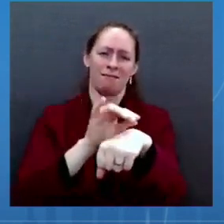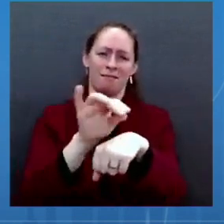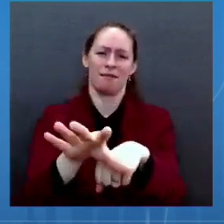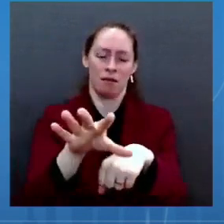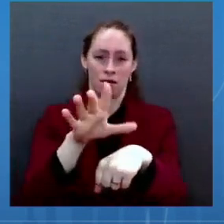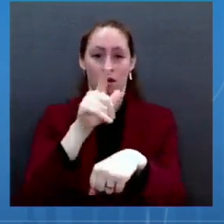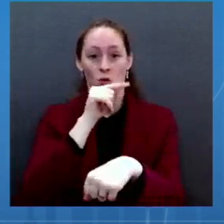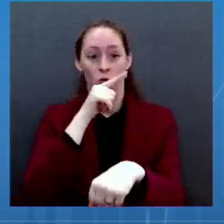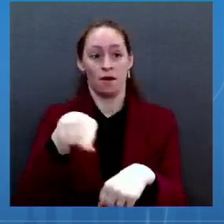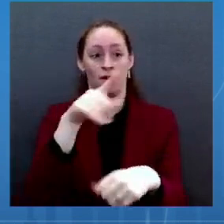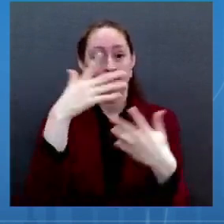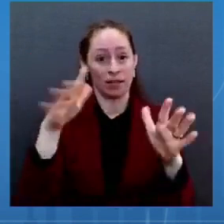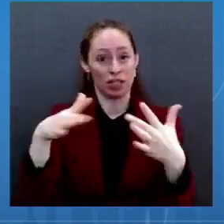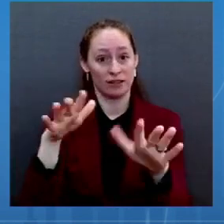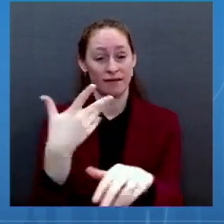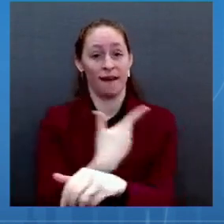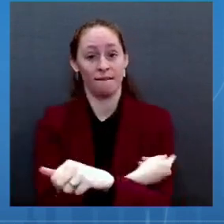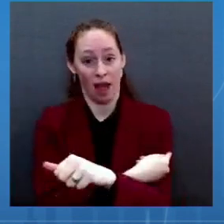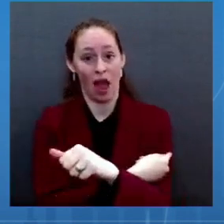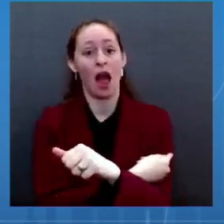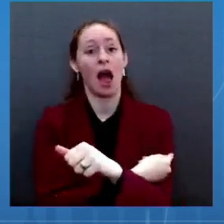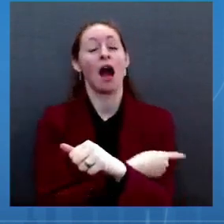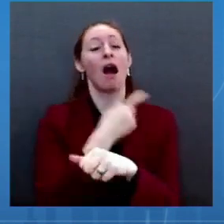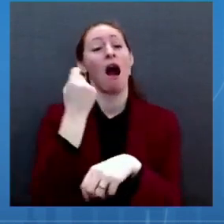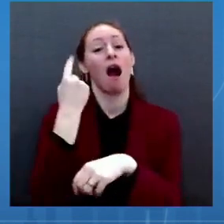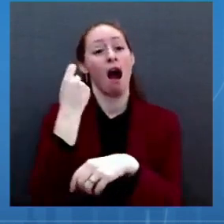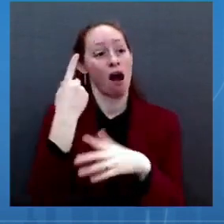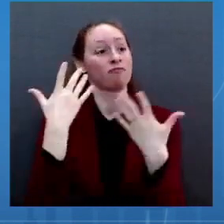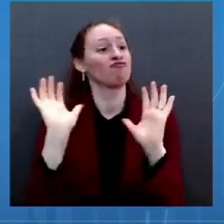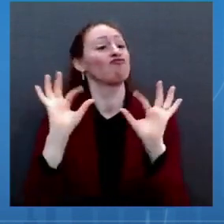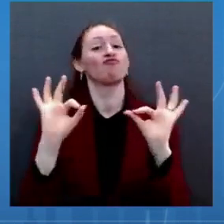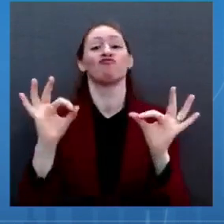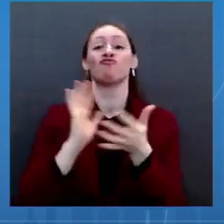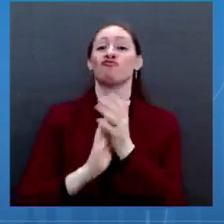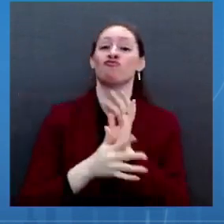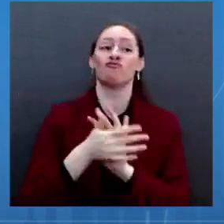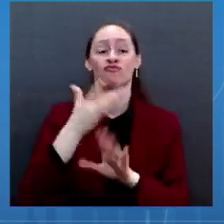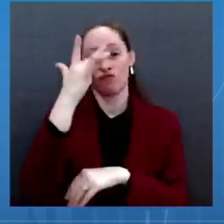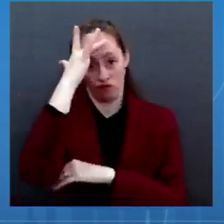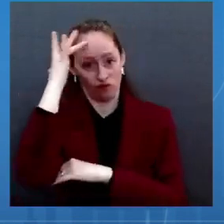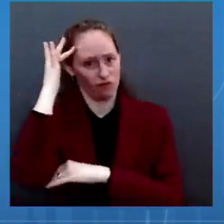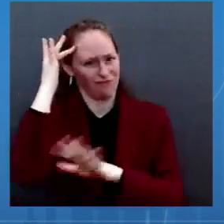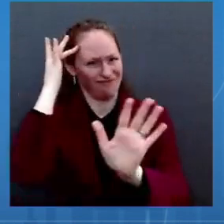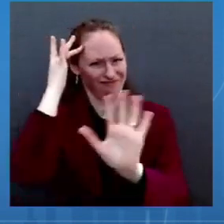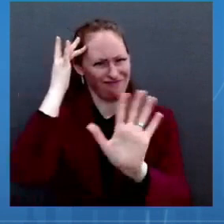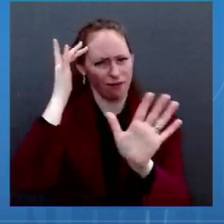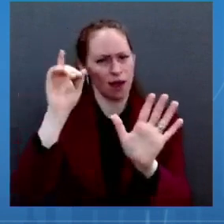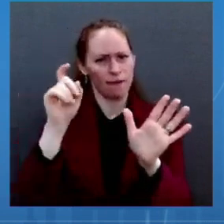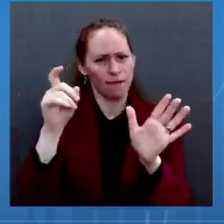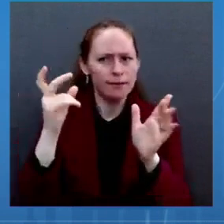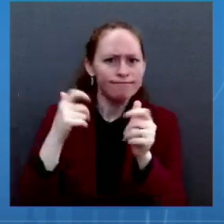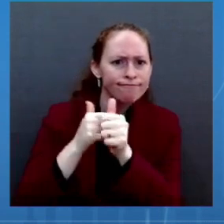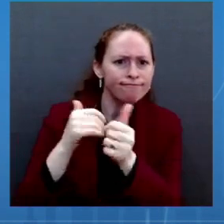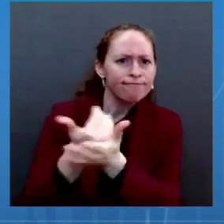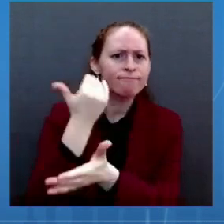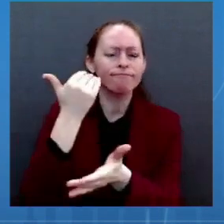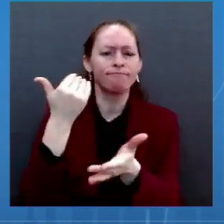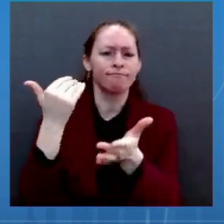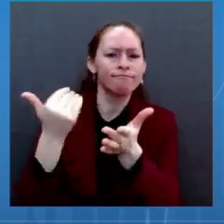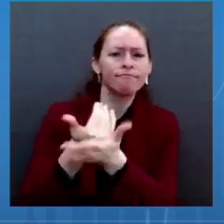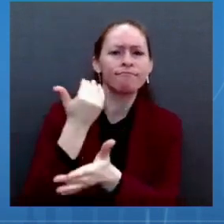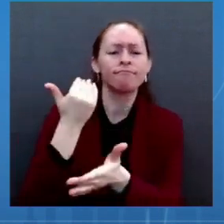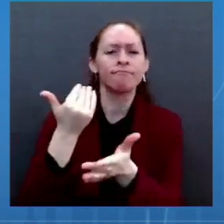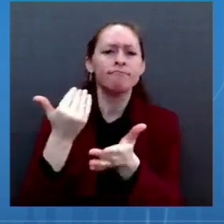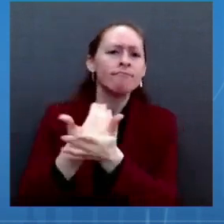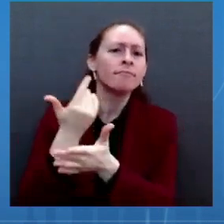available how you can stay up to date with your COVID-19 vaccines based on what vaccine you have received and what age